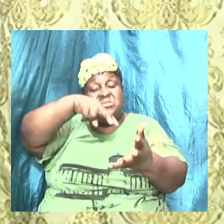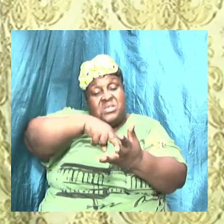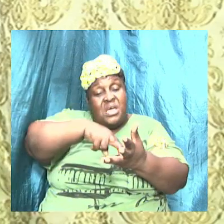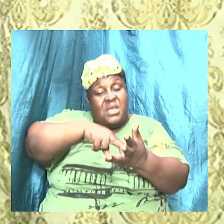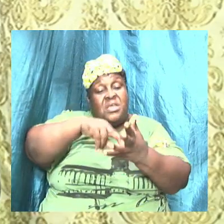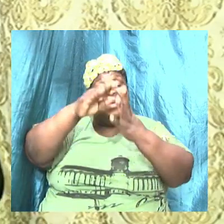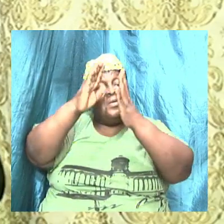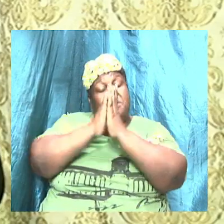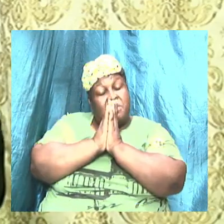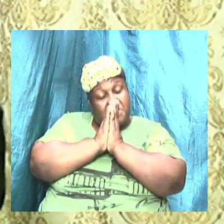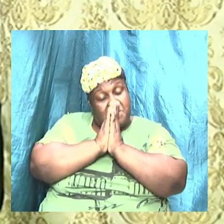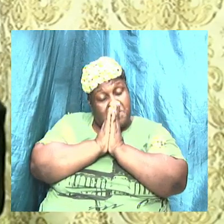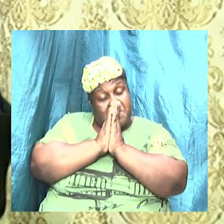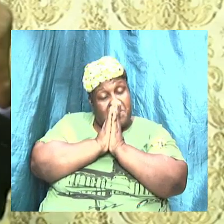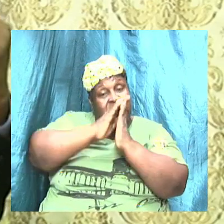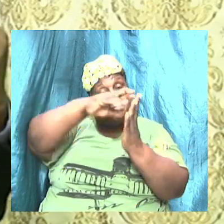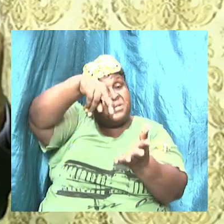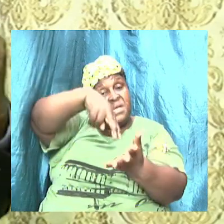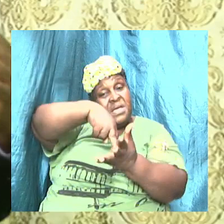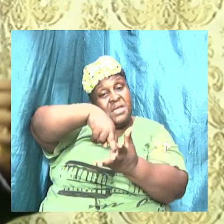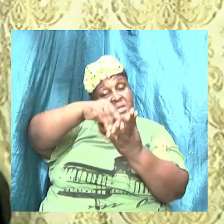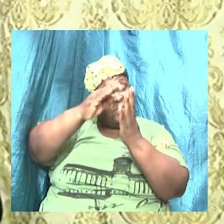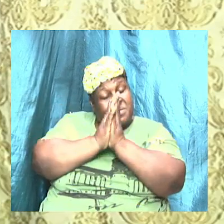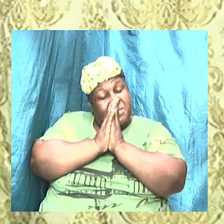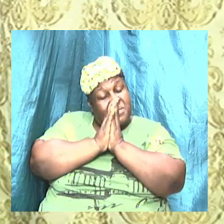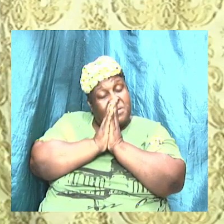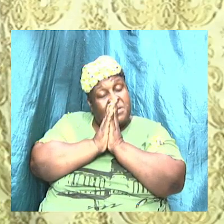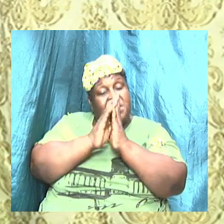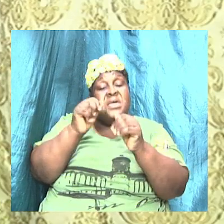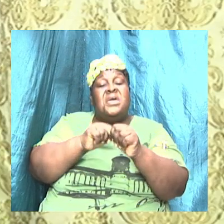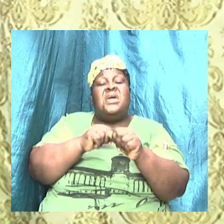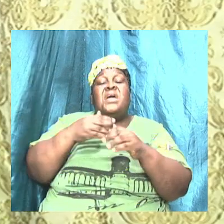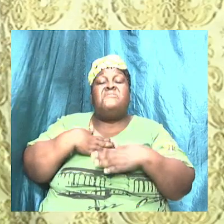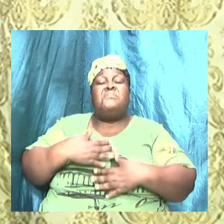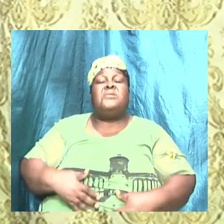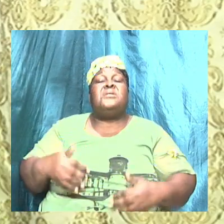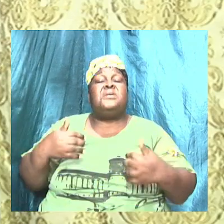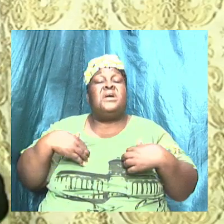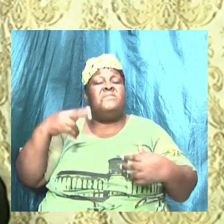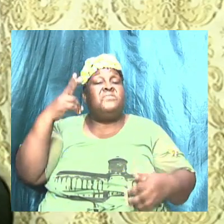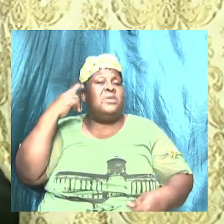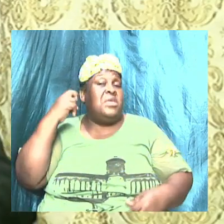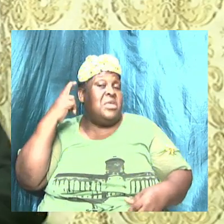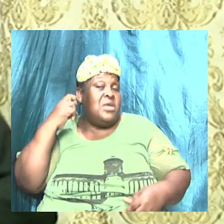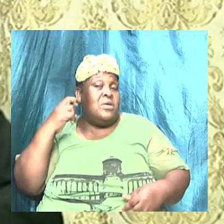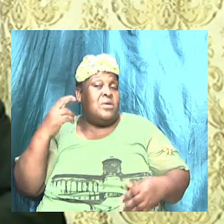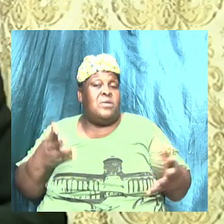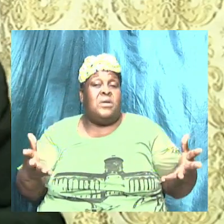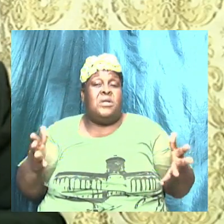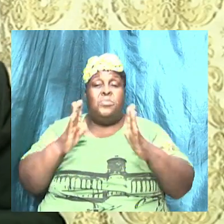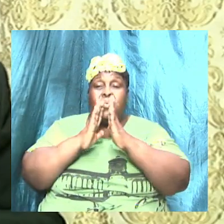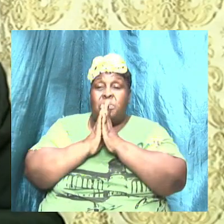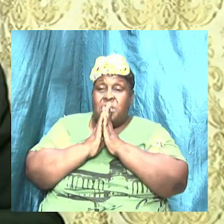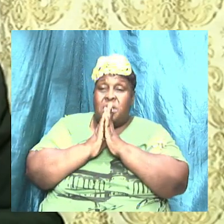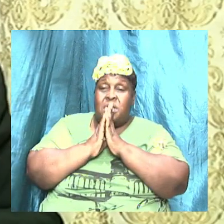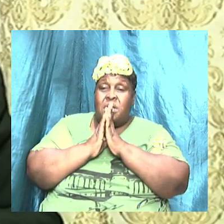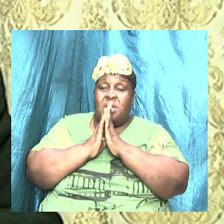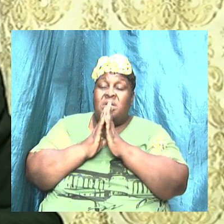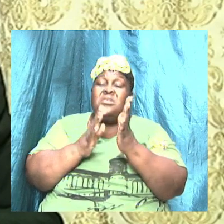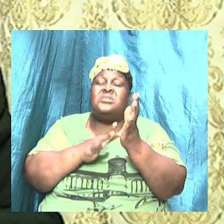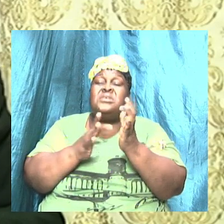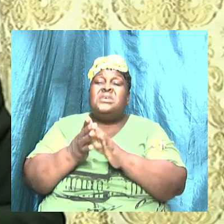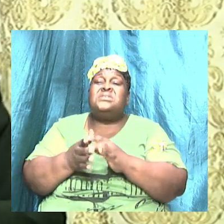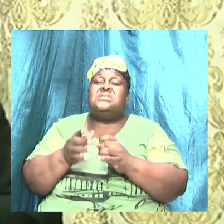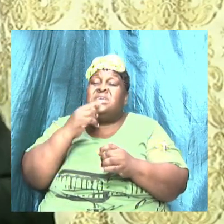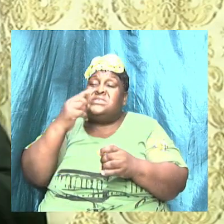pray They standing Up in church Everybody Have to hear What they Pray and say And Jesus Say look If you come In your Closet And whisper